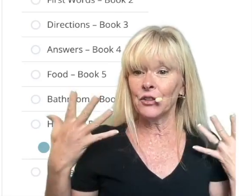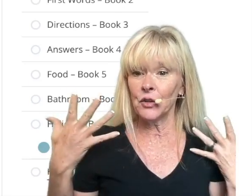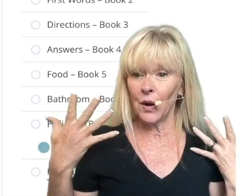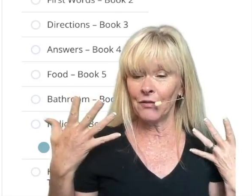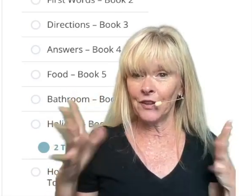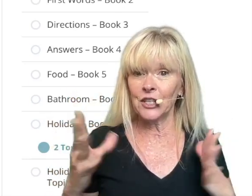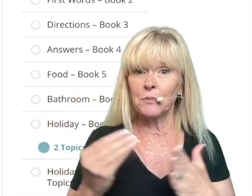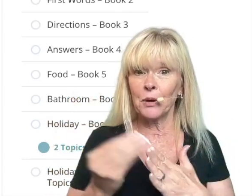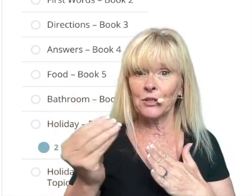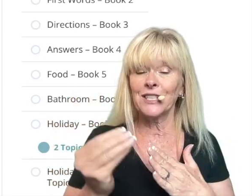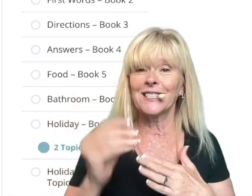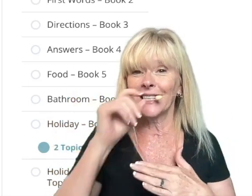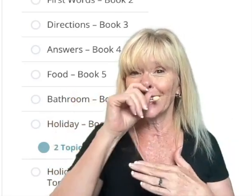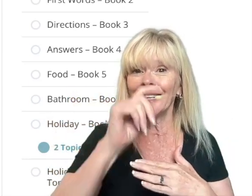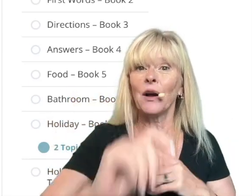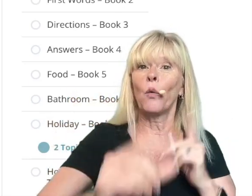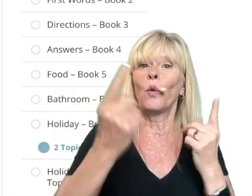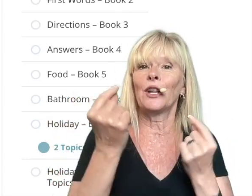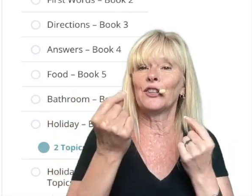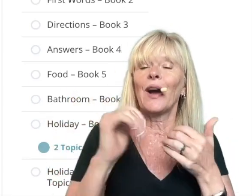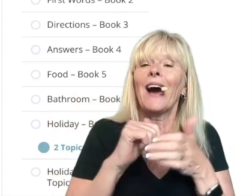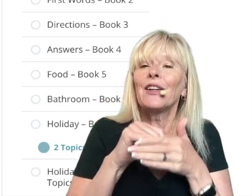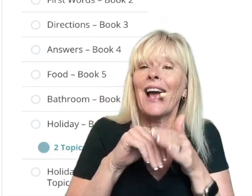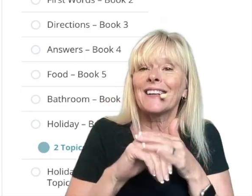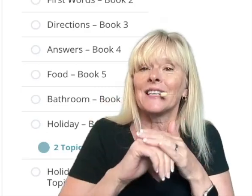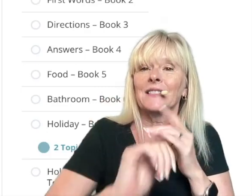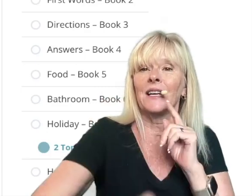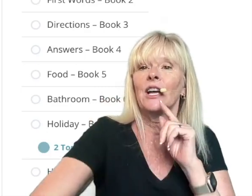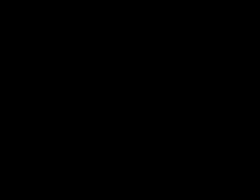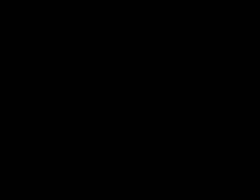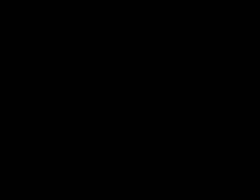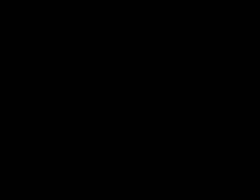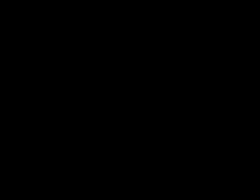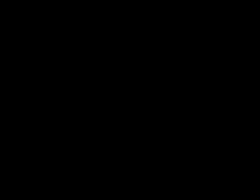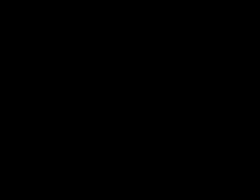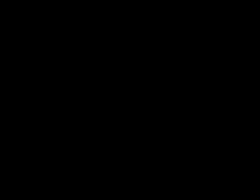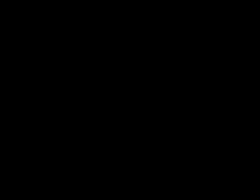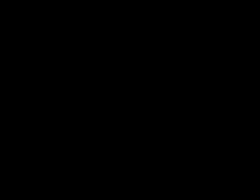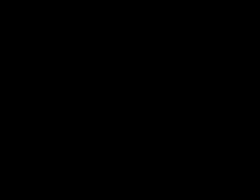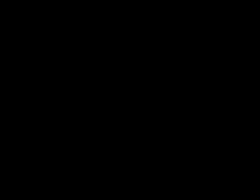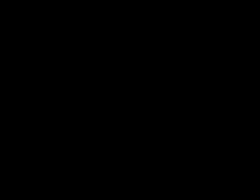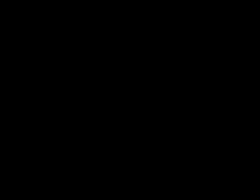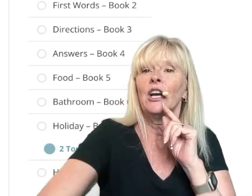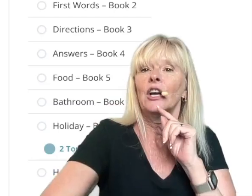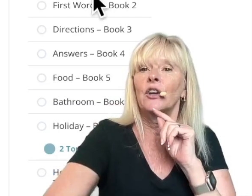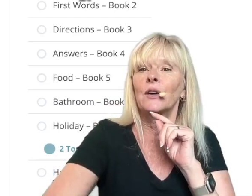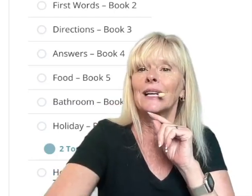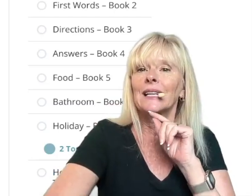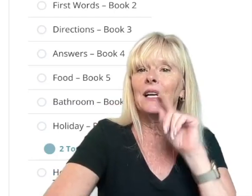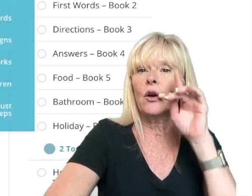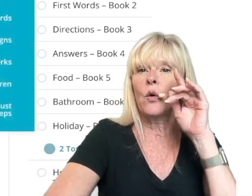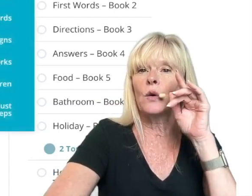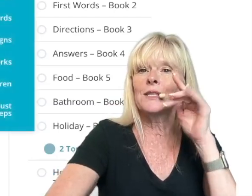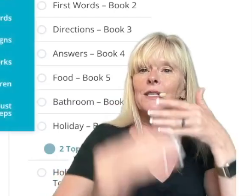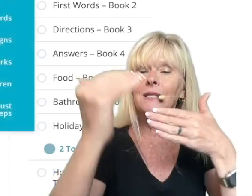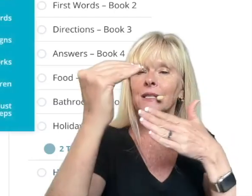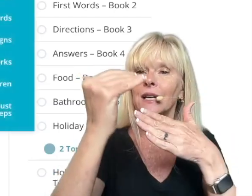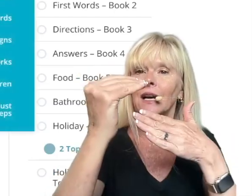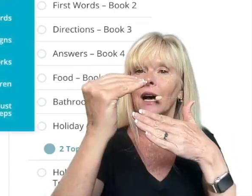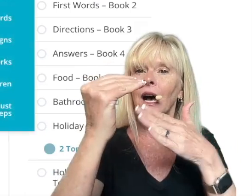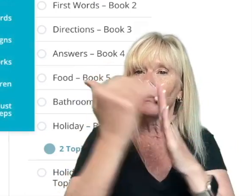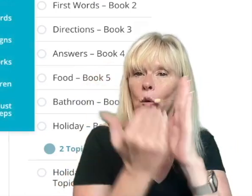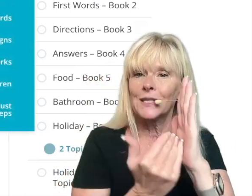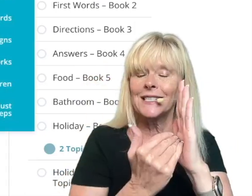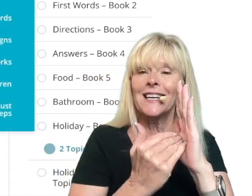after you have finished in it what do you do access it you're gonna click courses